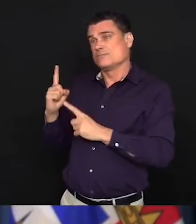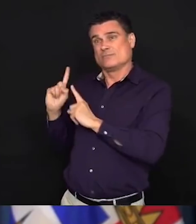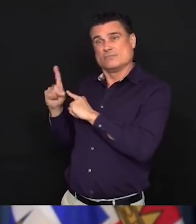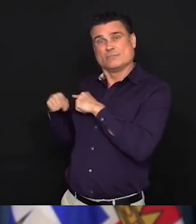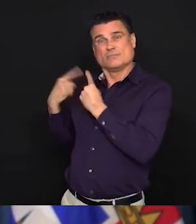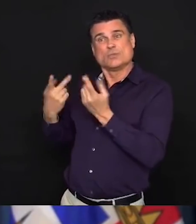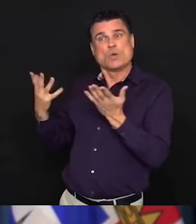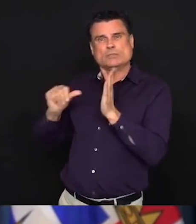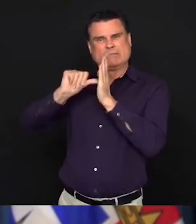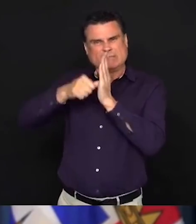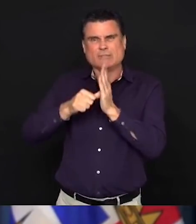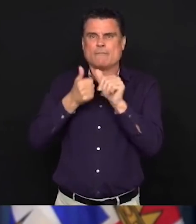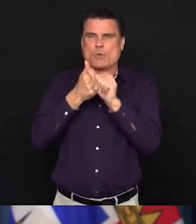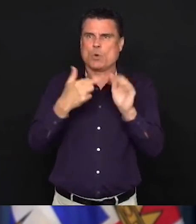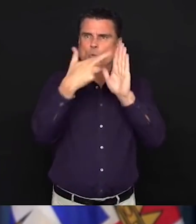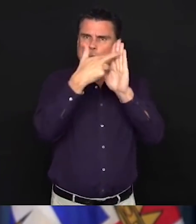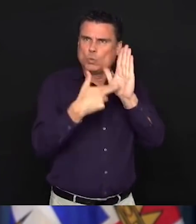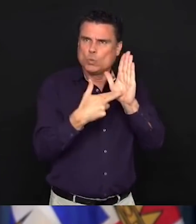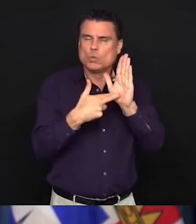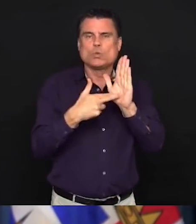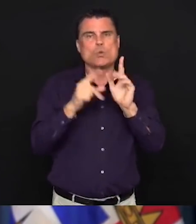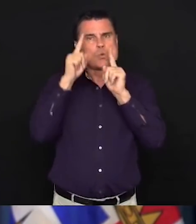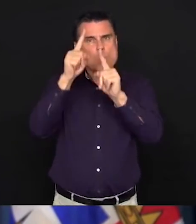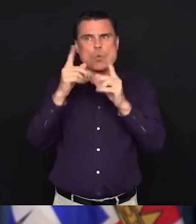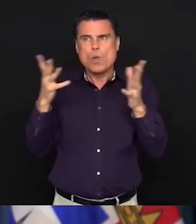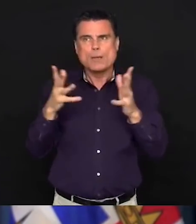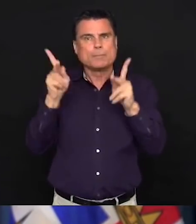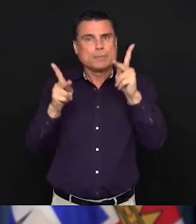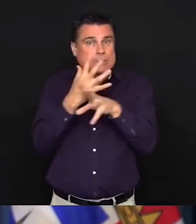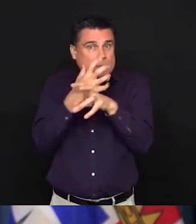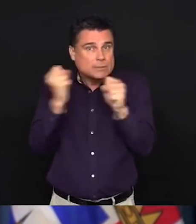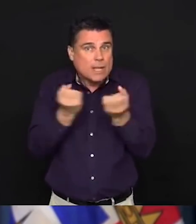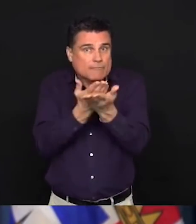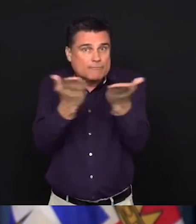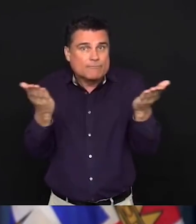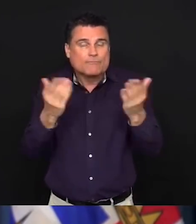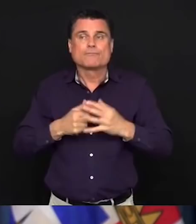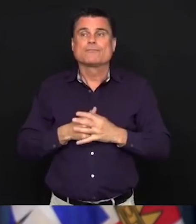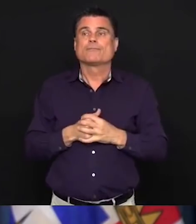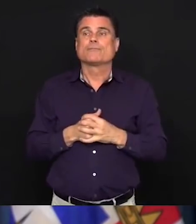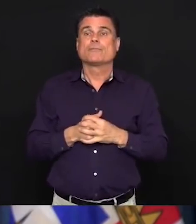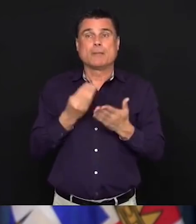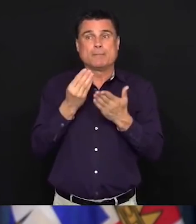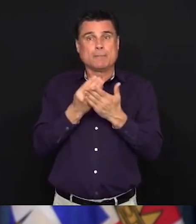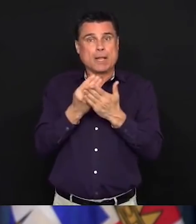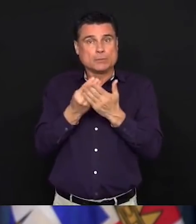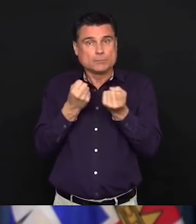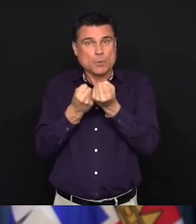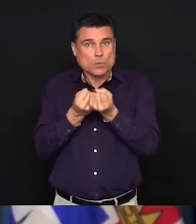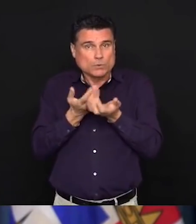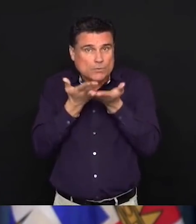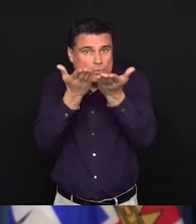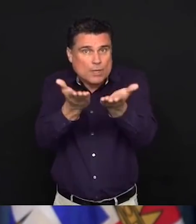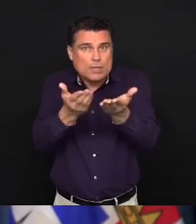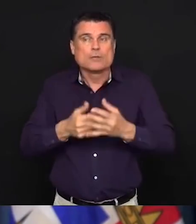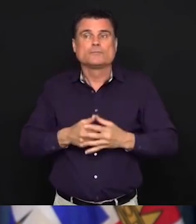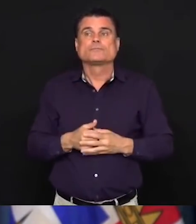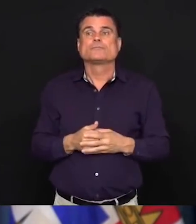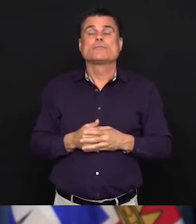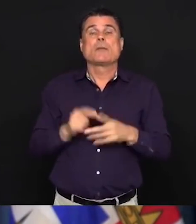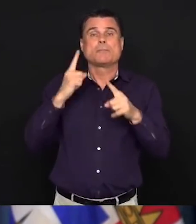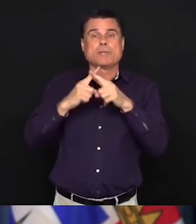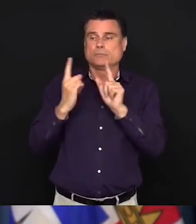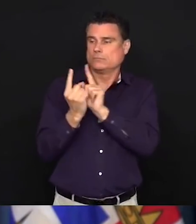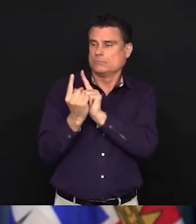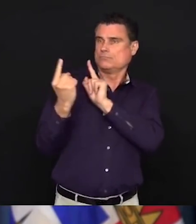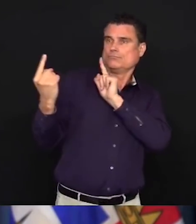We also need to step up and make sure that the COVID-19 pandemic is not going to adversely affect our mental wellness,